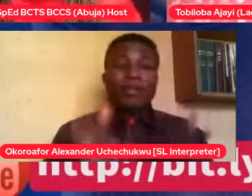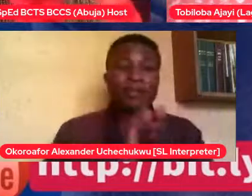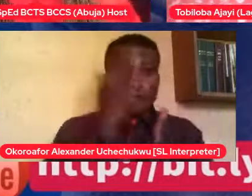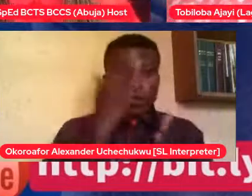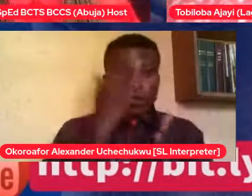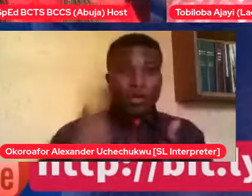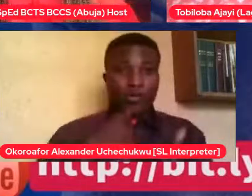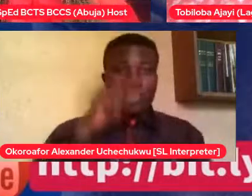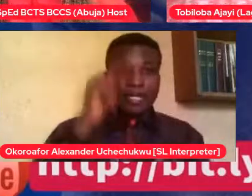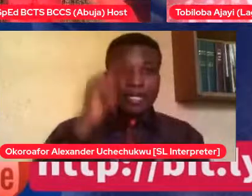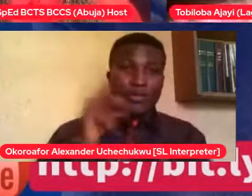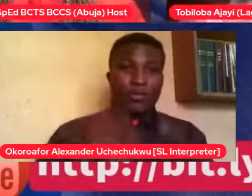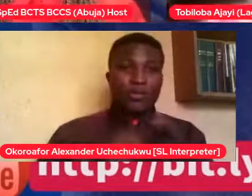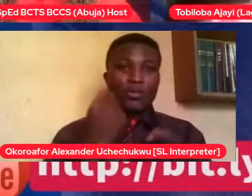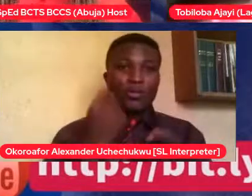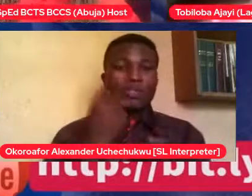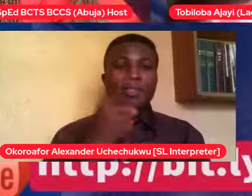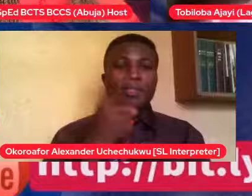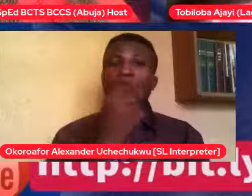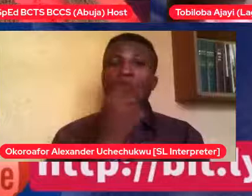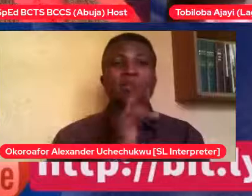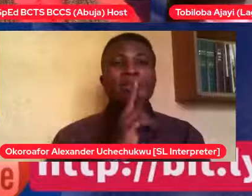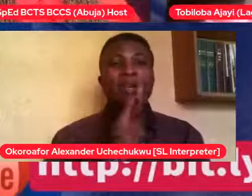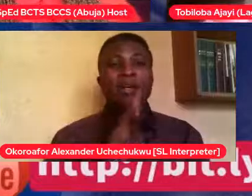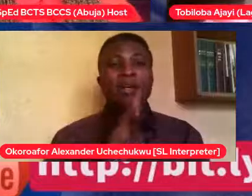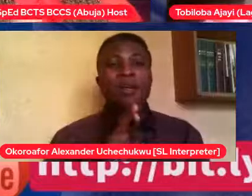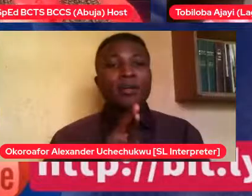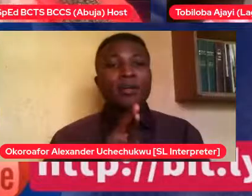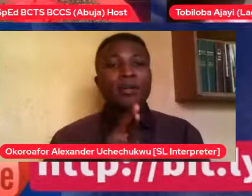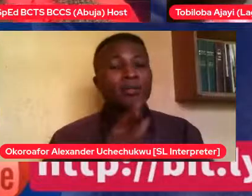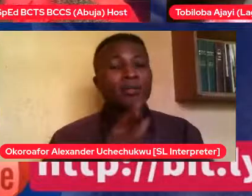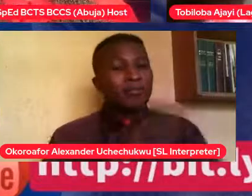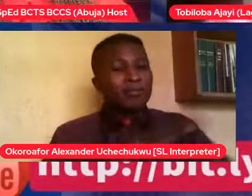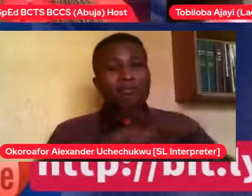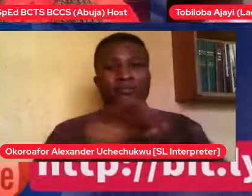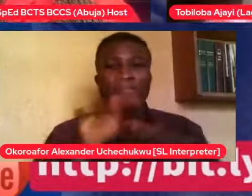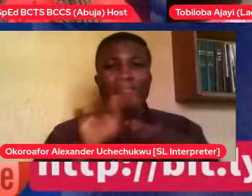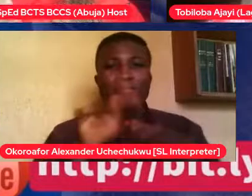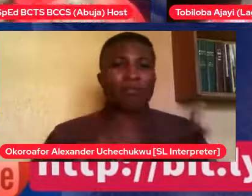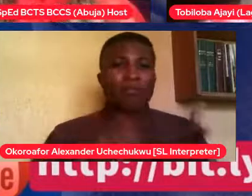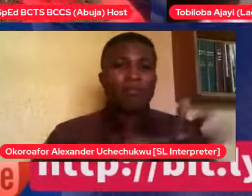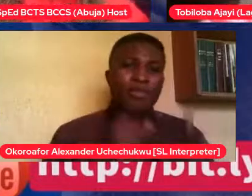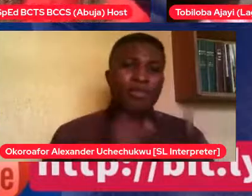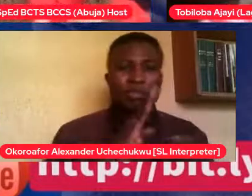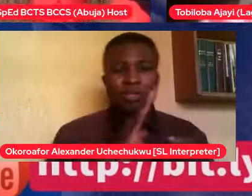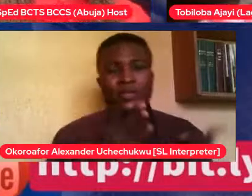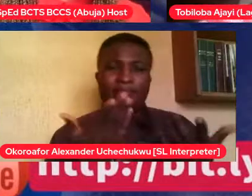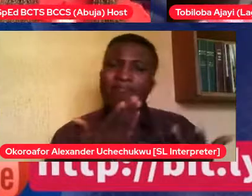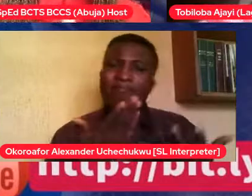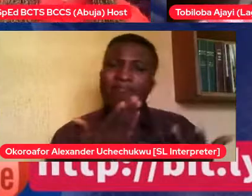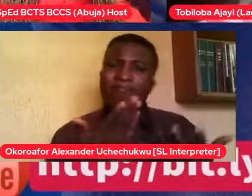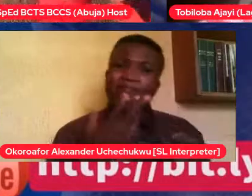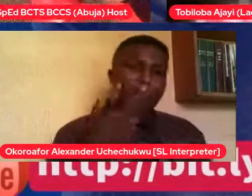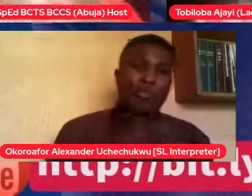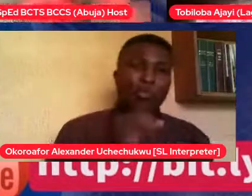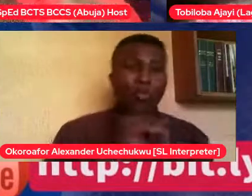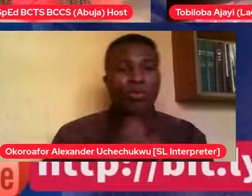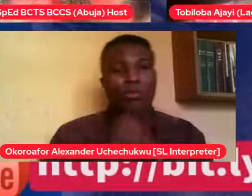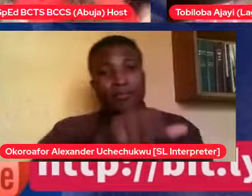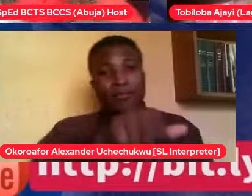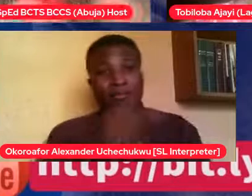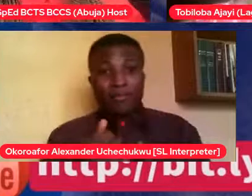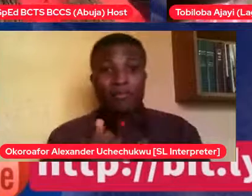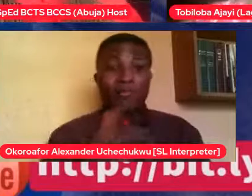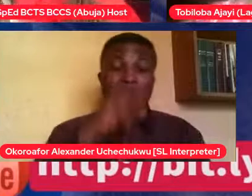who they are, we just have to now either be able to accept them for who they are or help them to be able to fit,